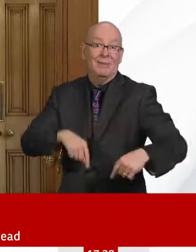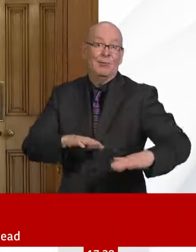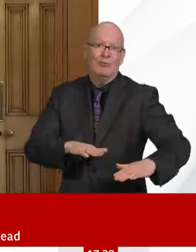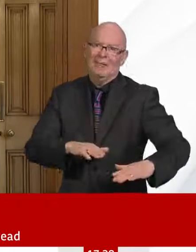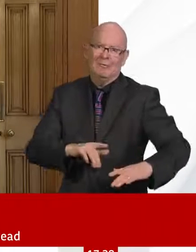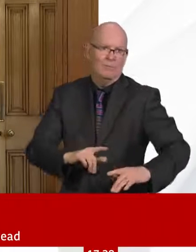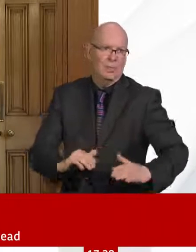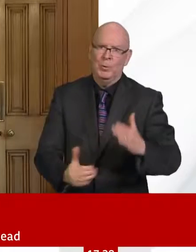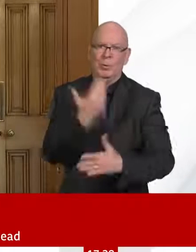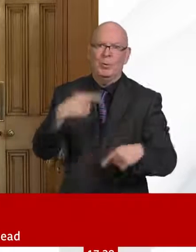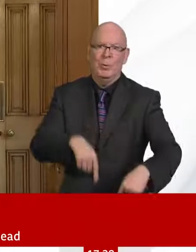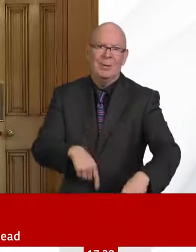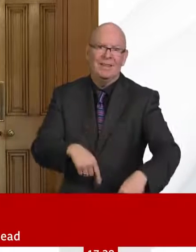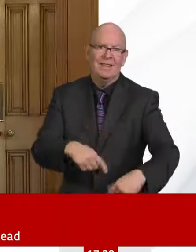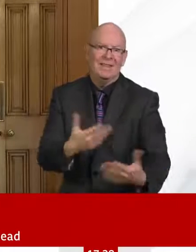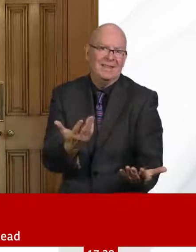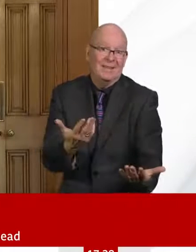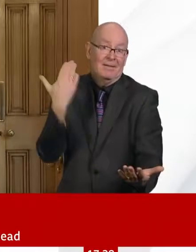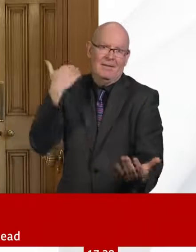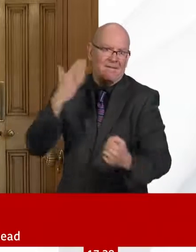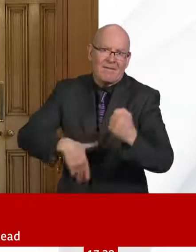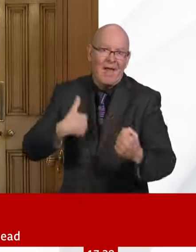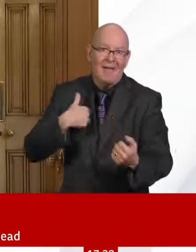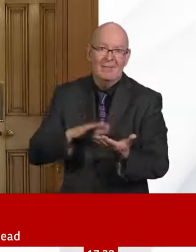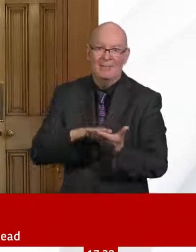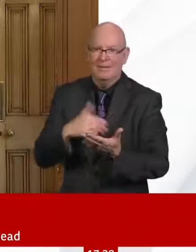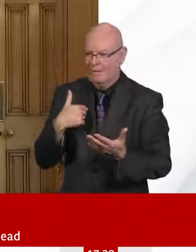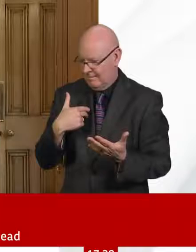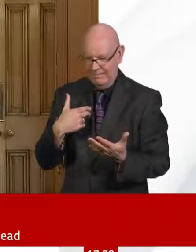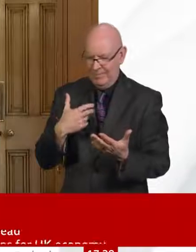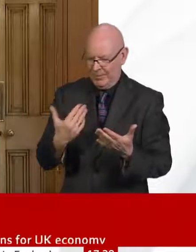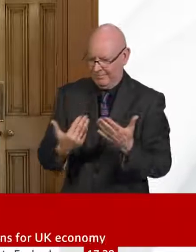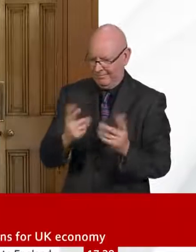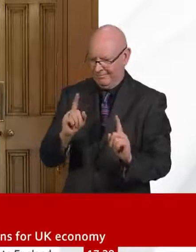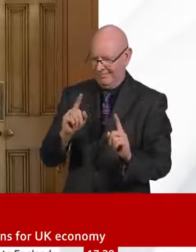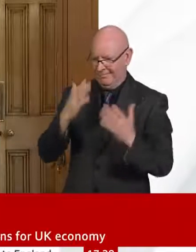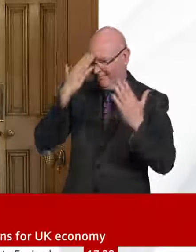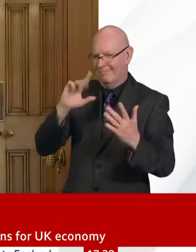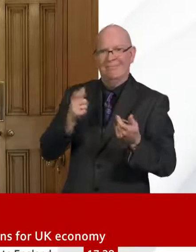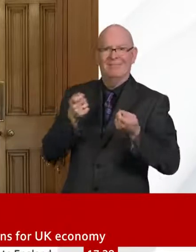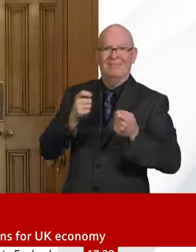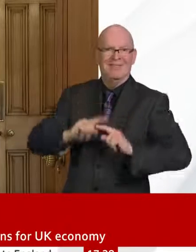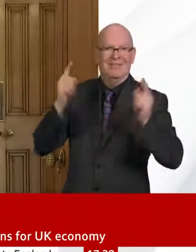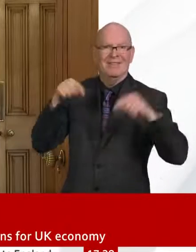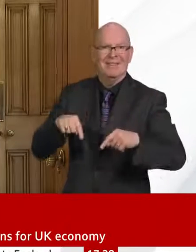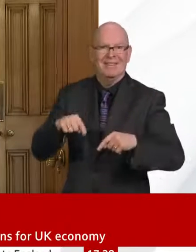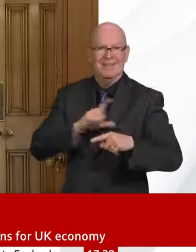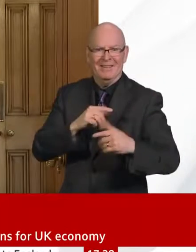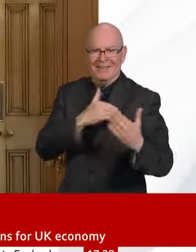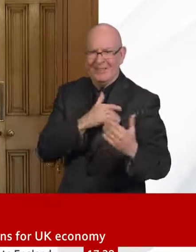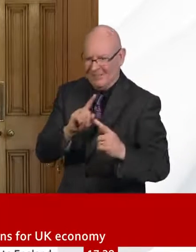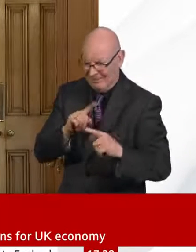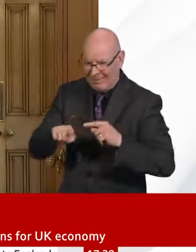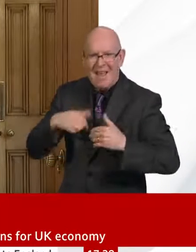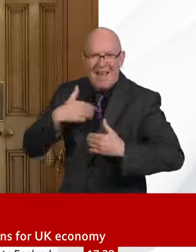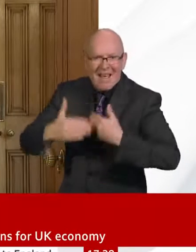and business organizations, you have seen frustration with the pace of the loan programs, because all of these countries like us are doing things that they haven't done before. And that